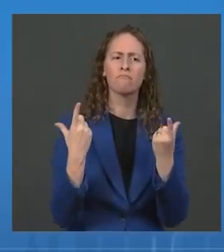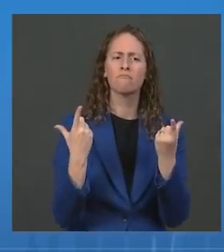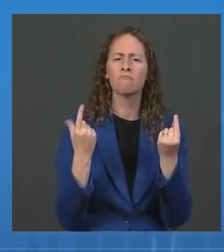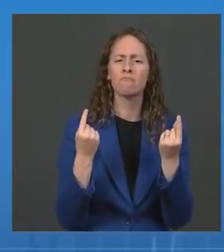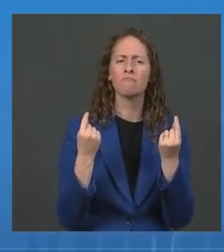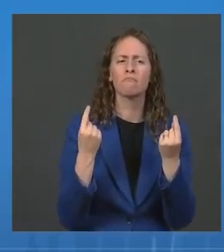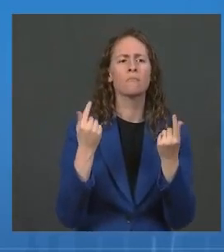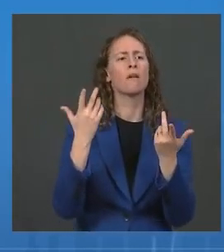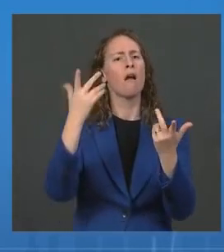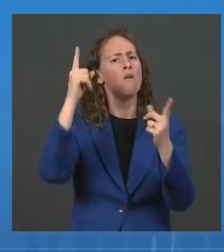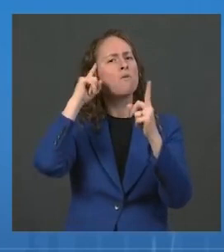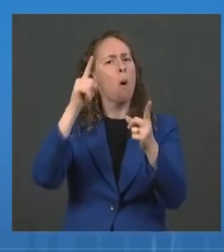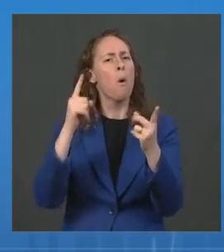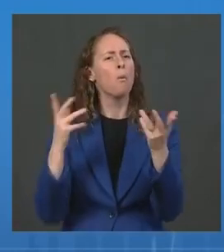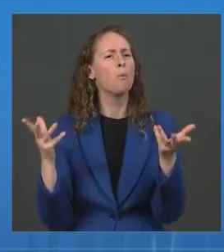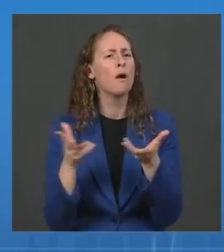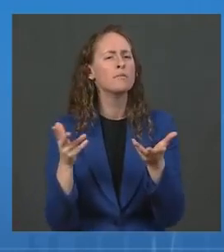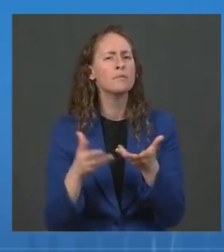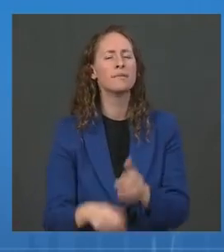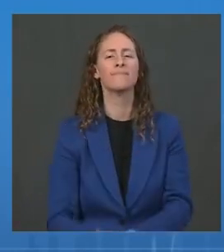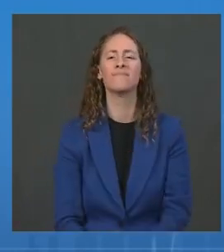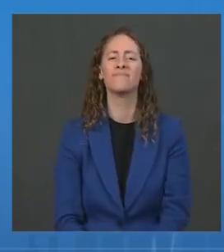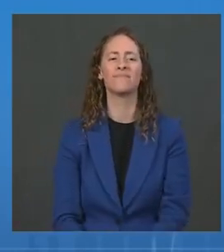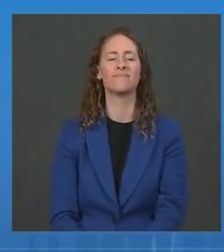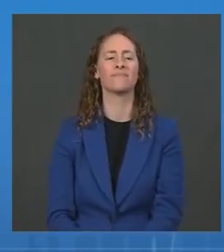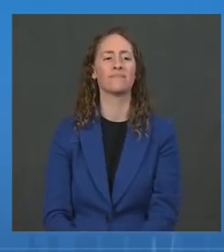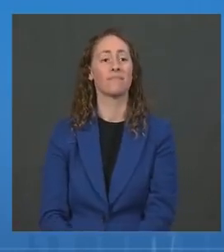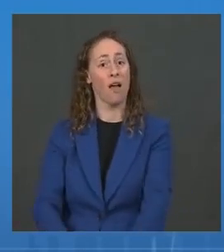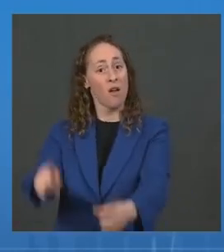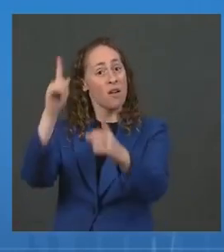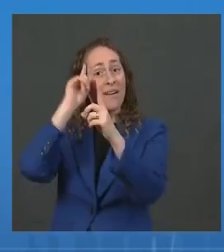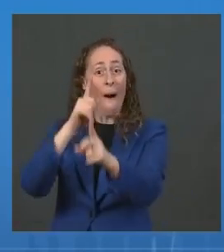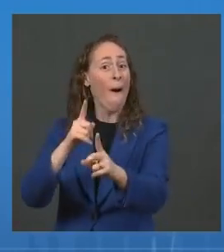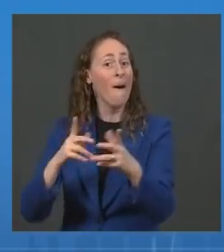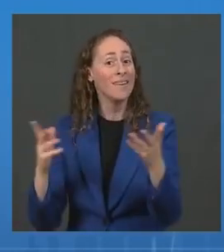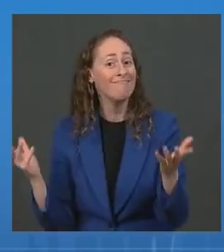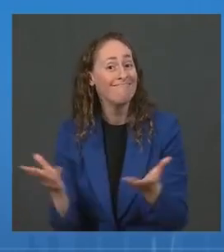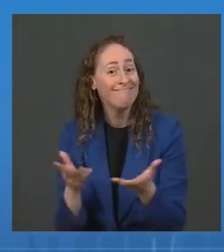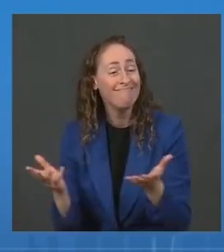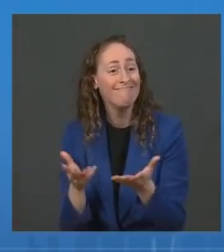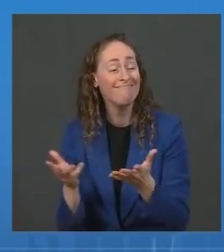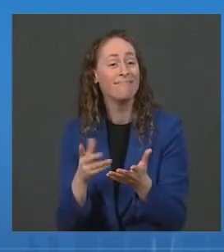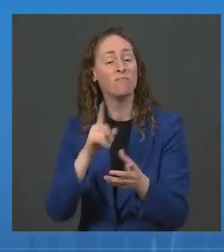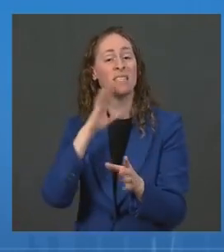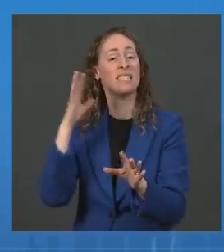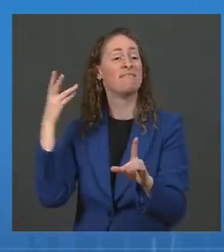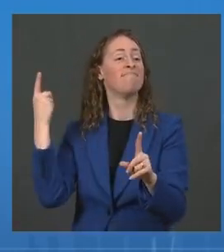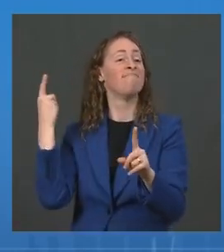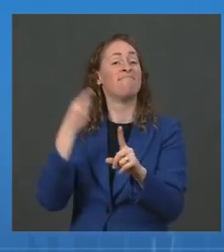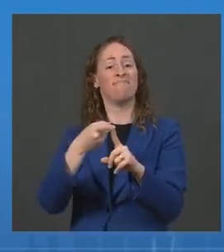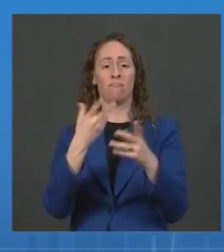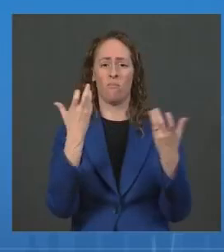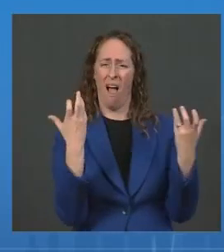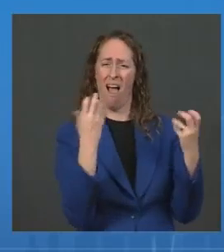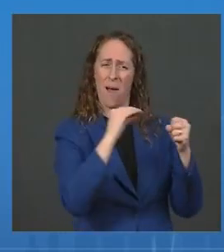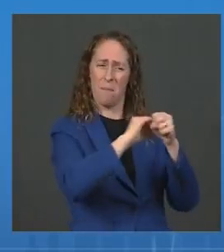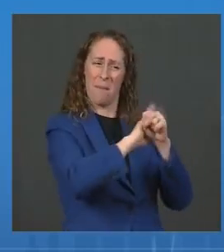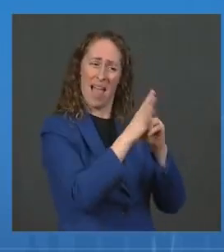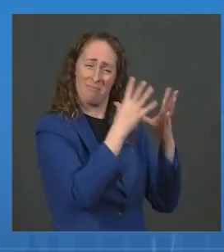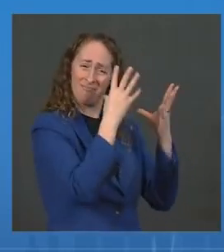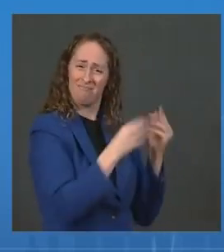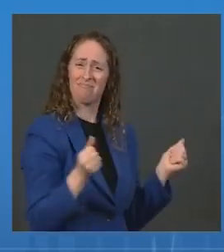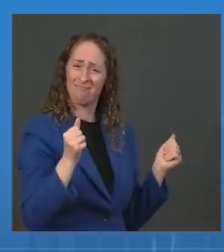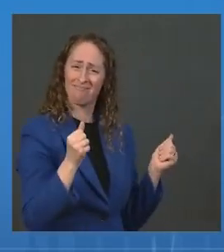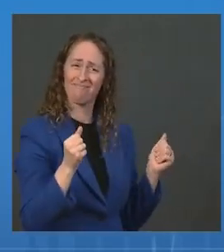Well, I think in terms of the ultimate goal, it's to accelerate our path out of the pandemic, to get as many